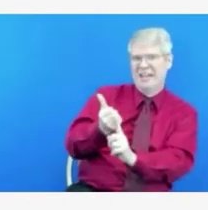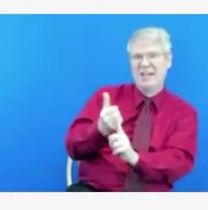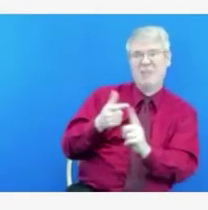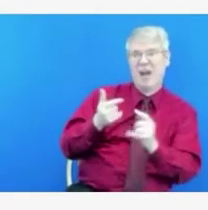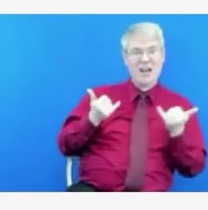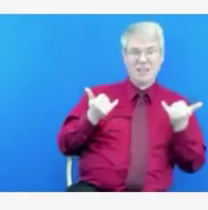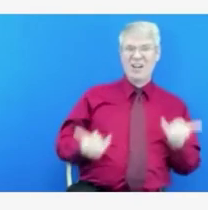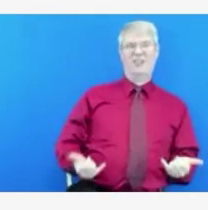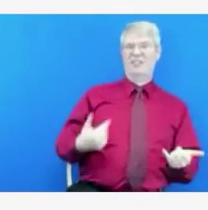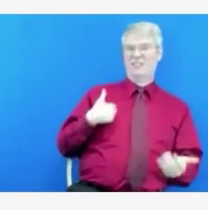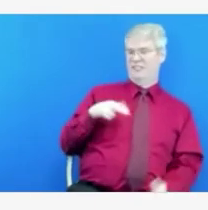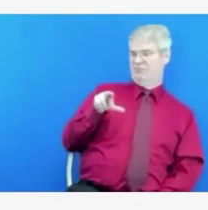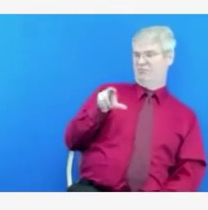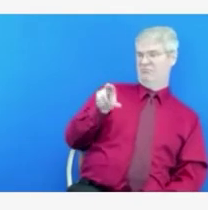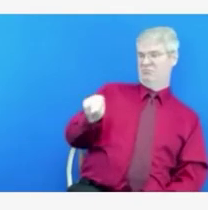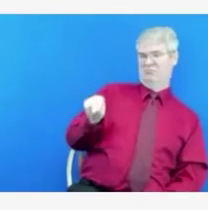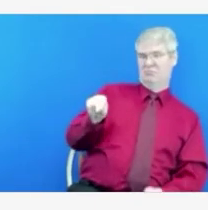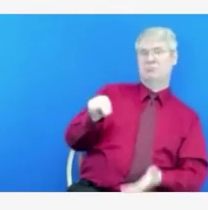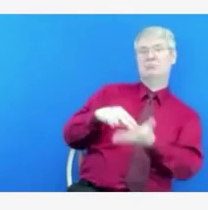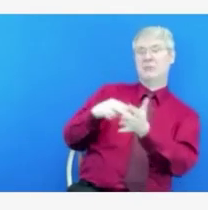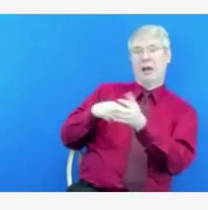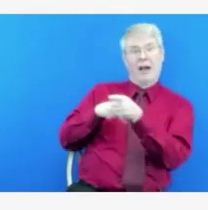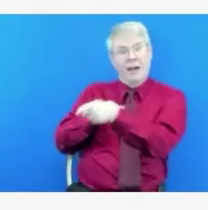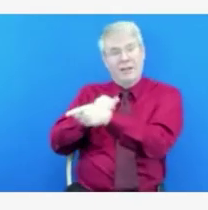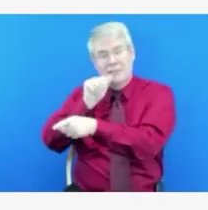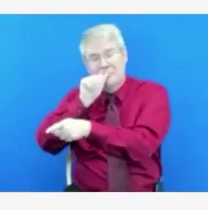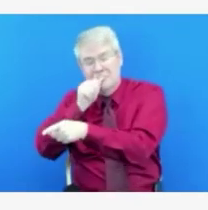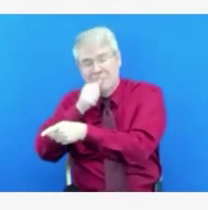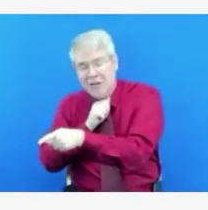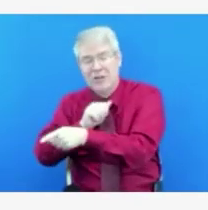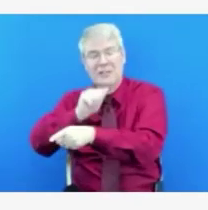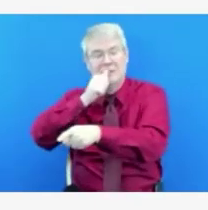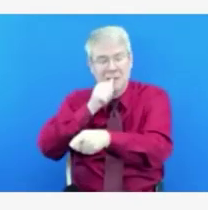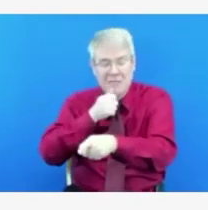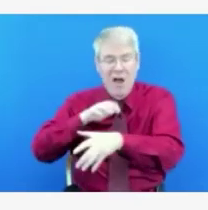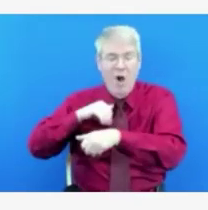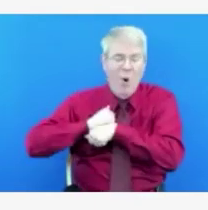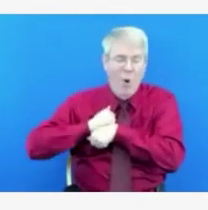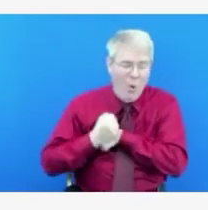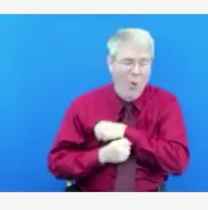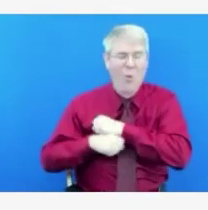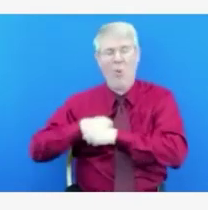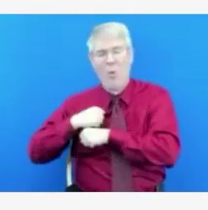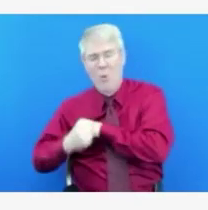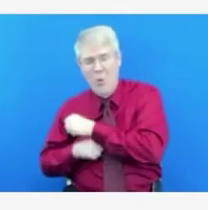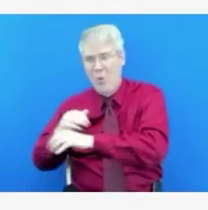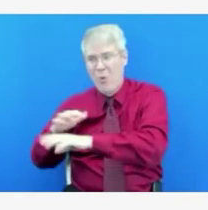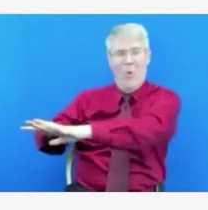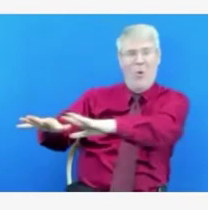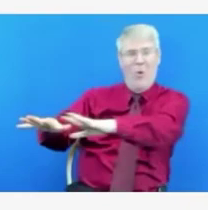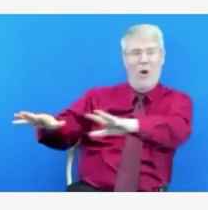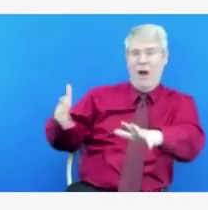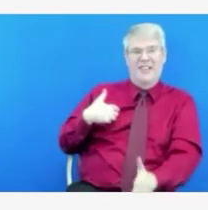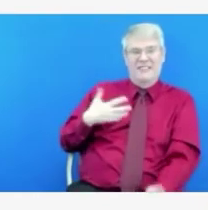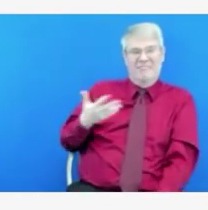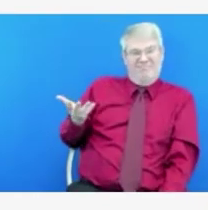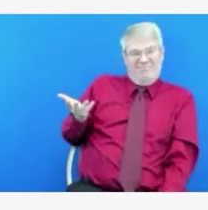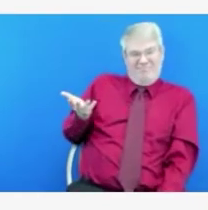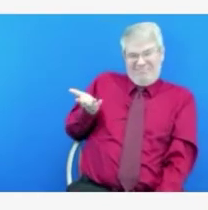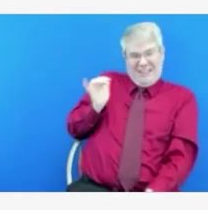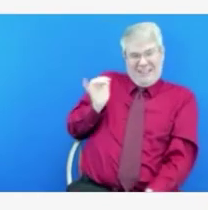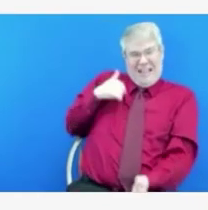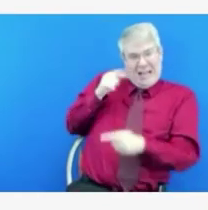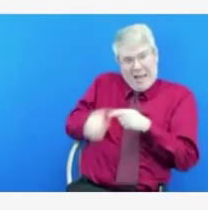system have been reduced, in some cases closed, so that we can dedicate personnel to the care of acutely ill patients and